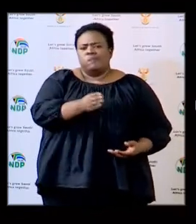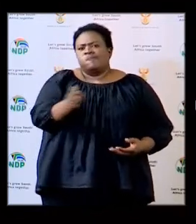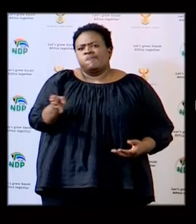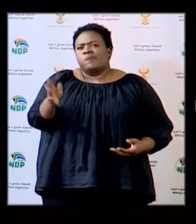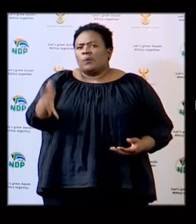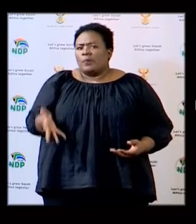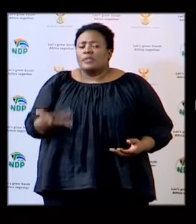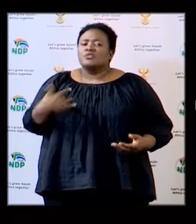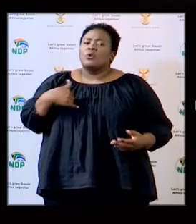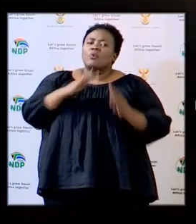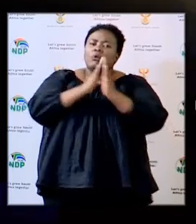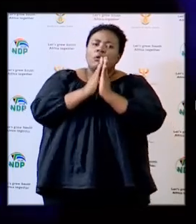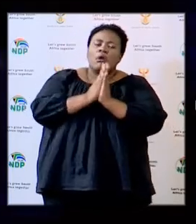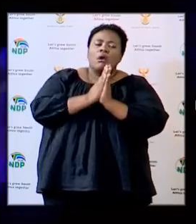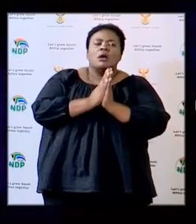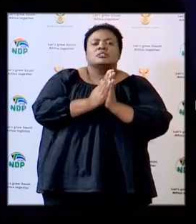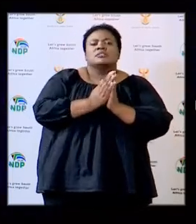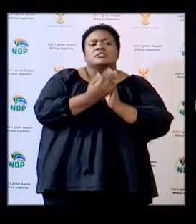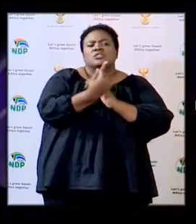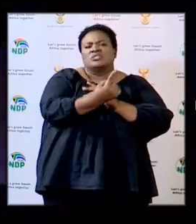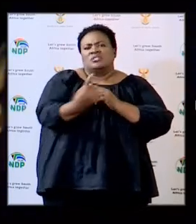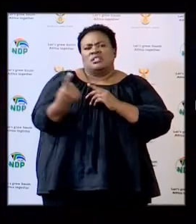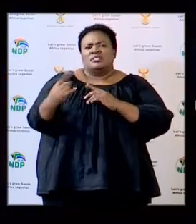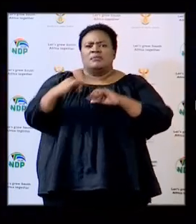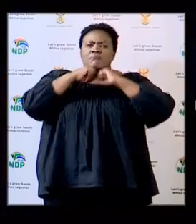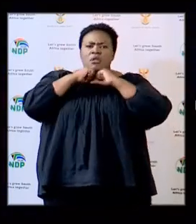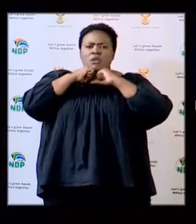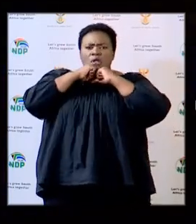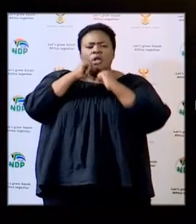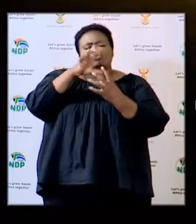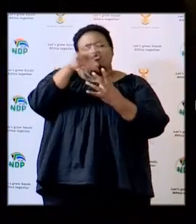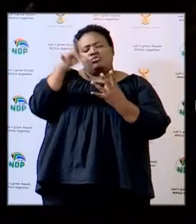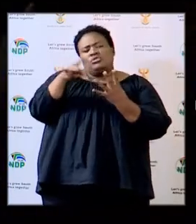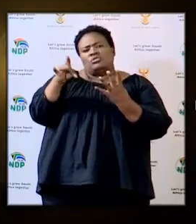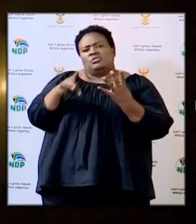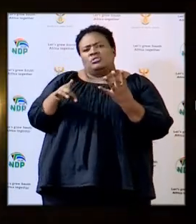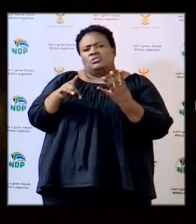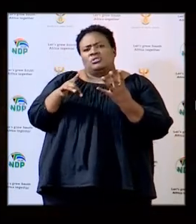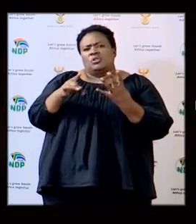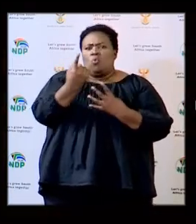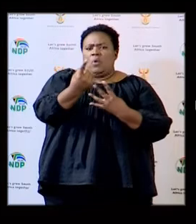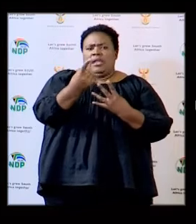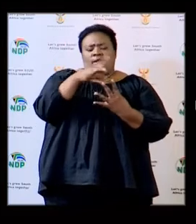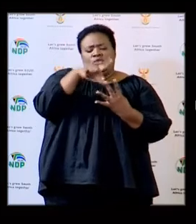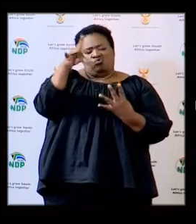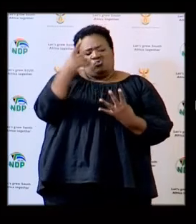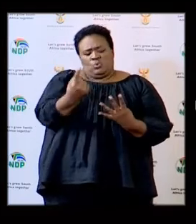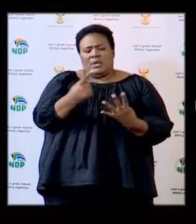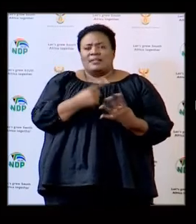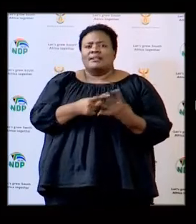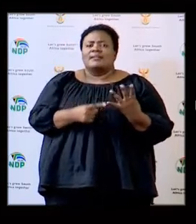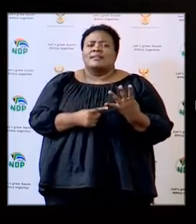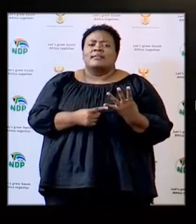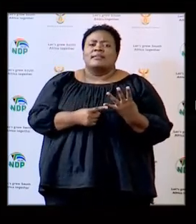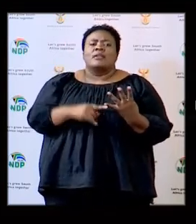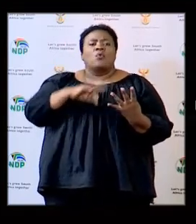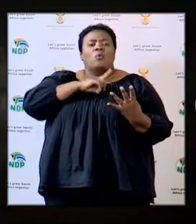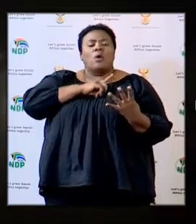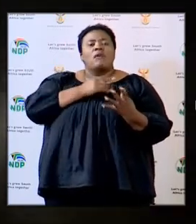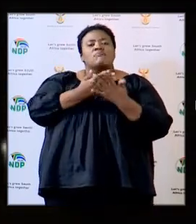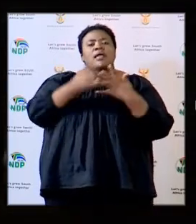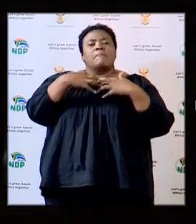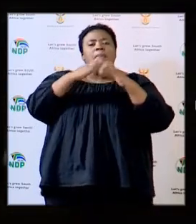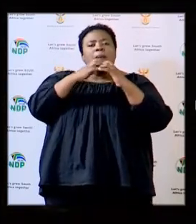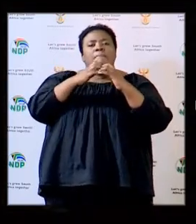we urge all parents to pick up one of the four options that we have provided so that in the ultimate end we can build a strong